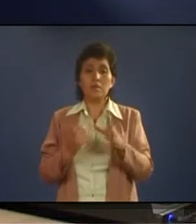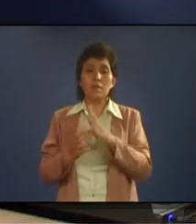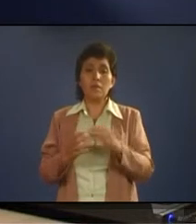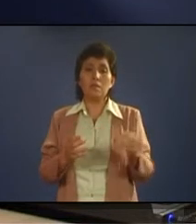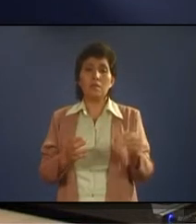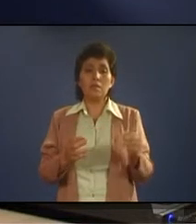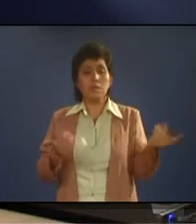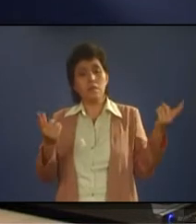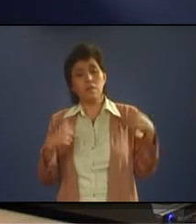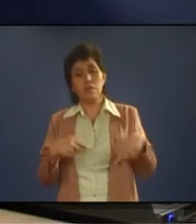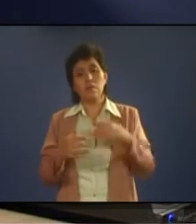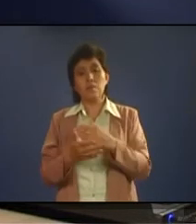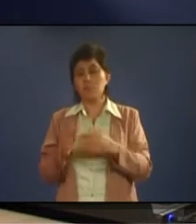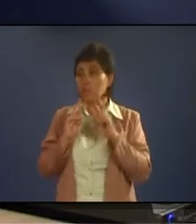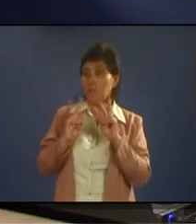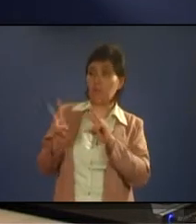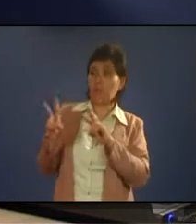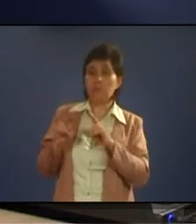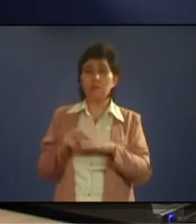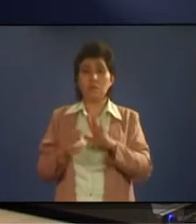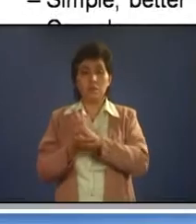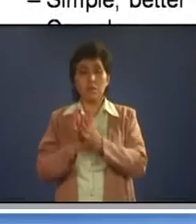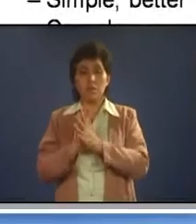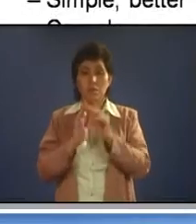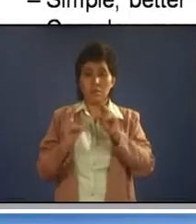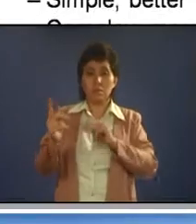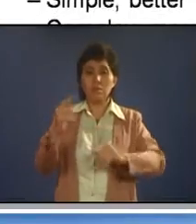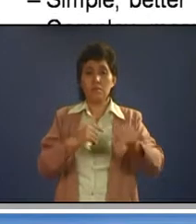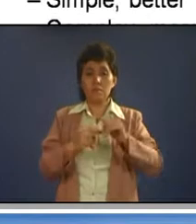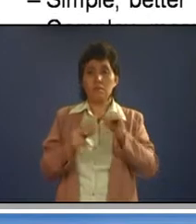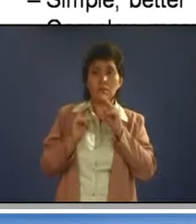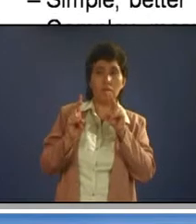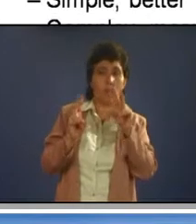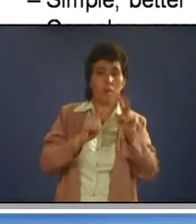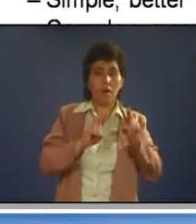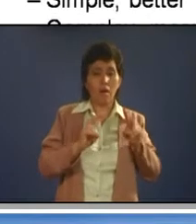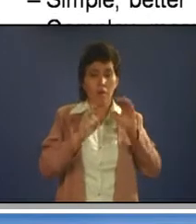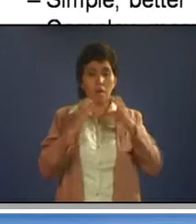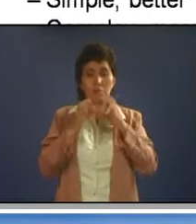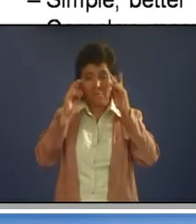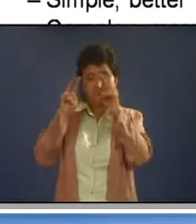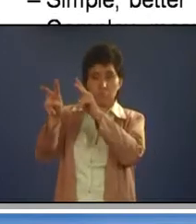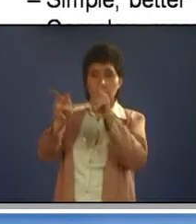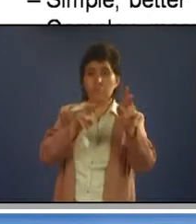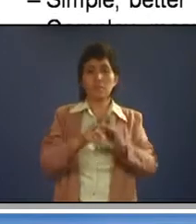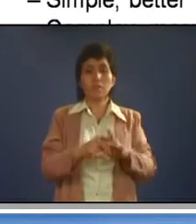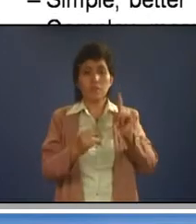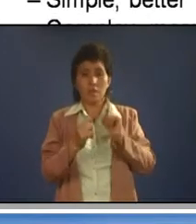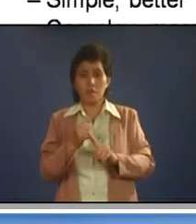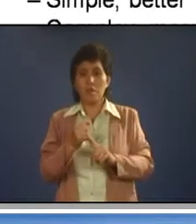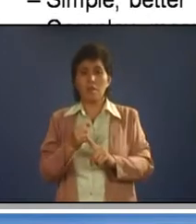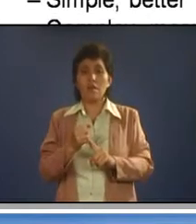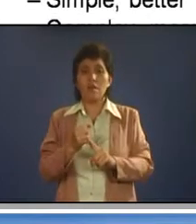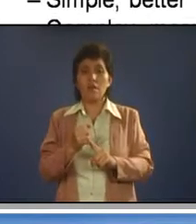before they continue, okay? And last one, of course, just beware of the distraction from others. Distraction actually